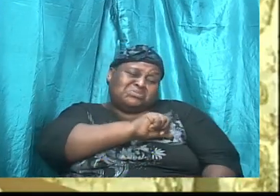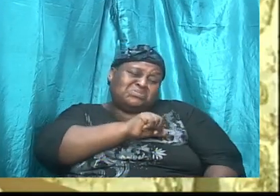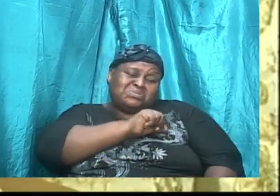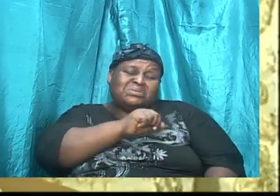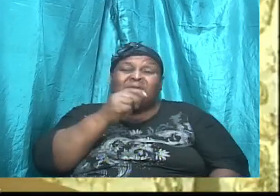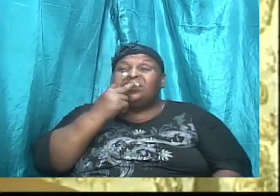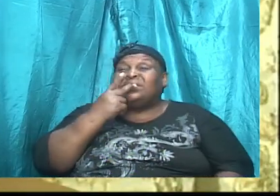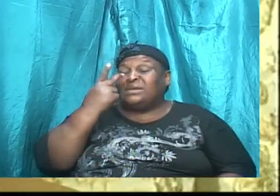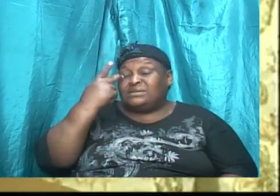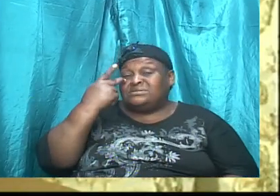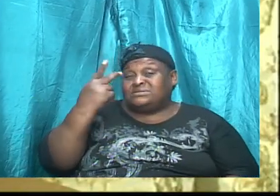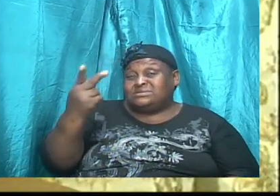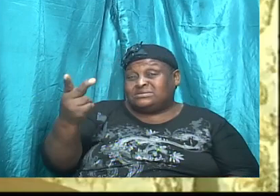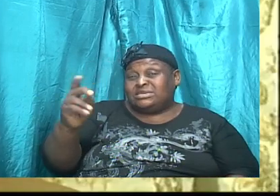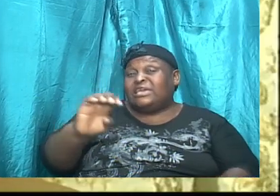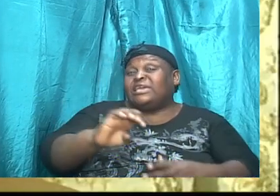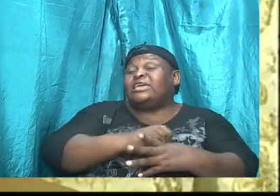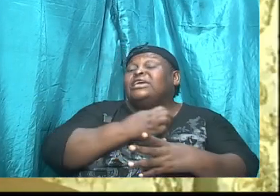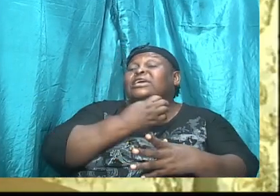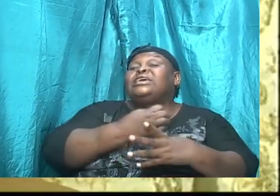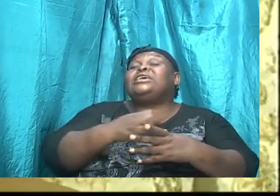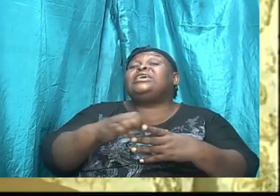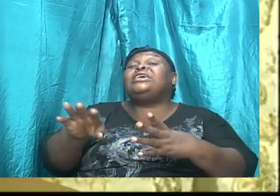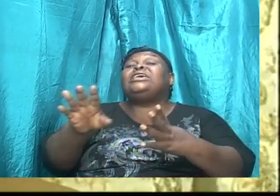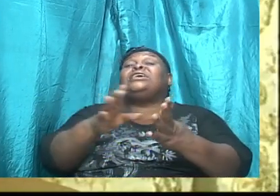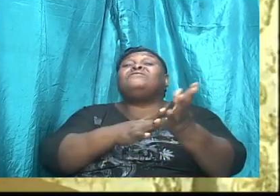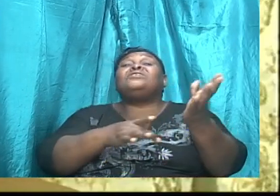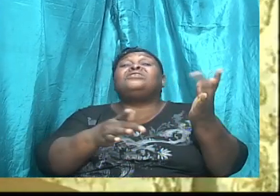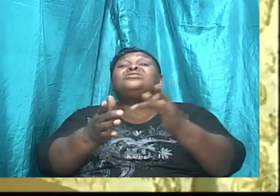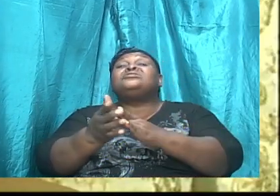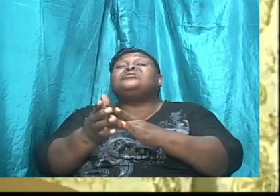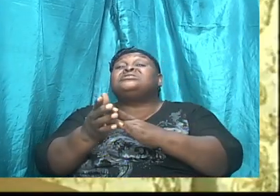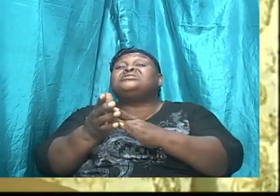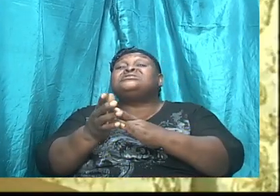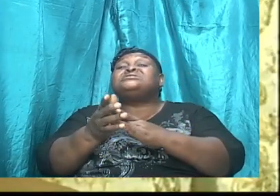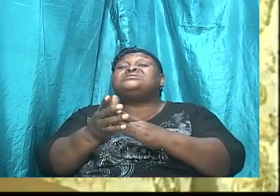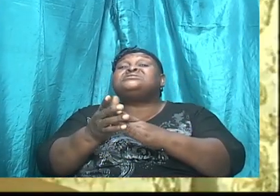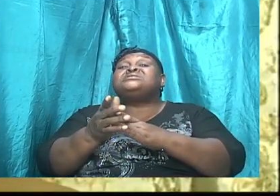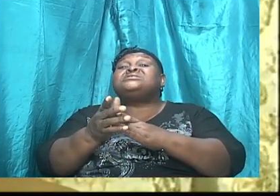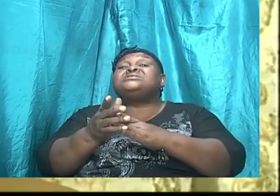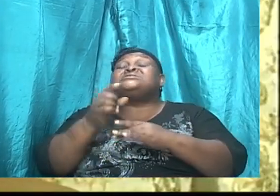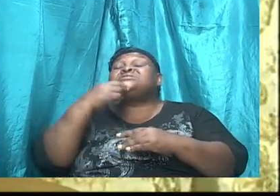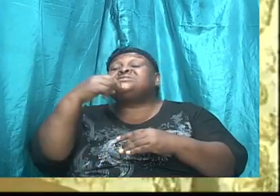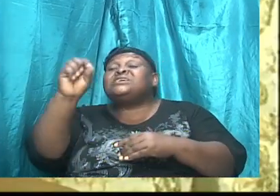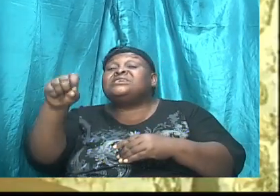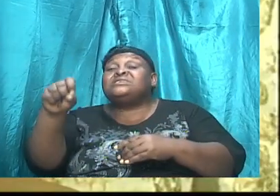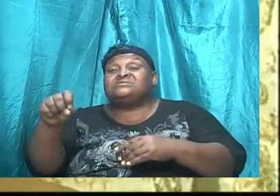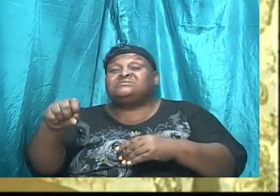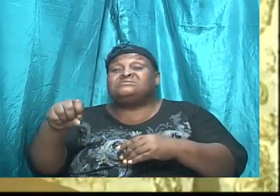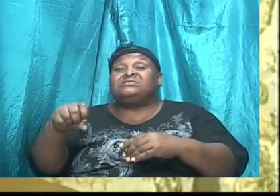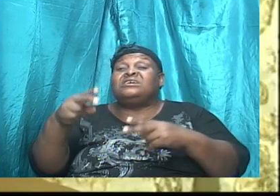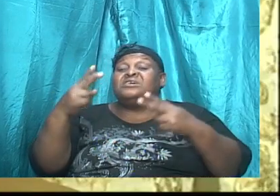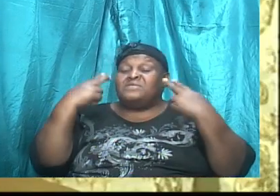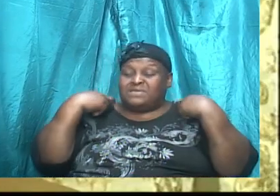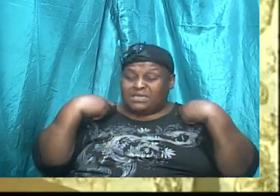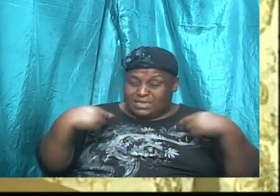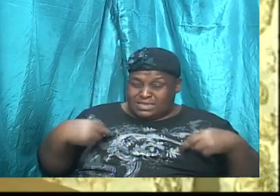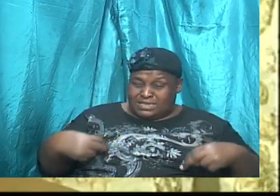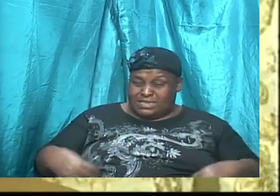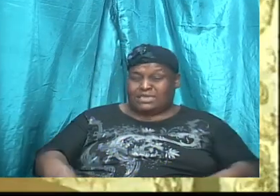see that even without Christ's permission, as it were, the virtue flow and